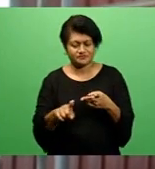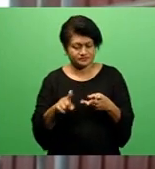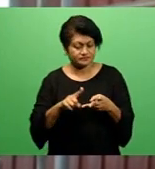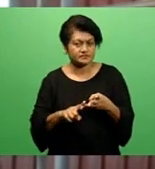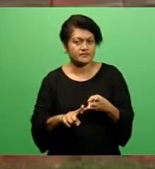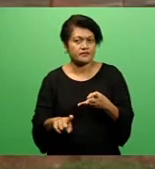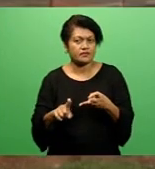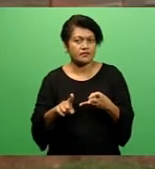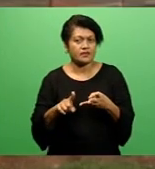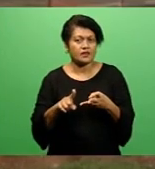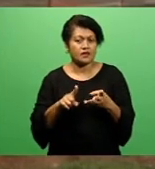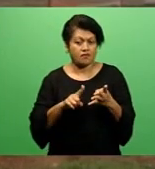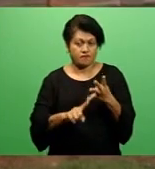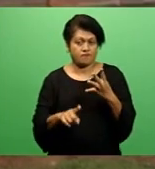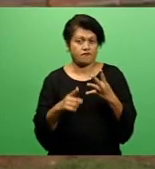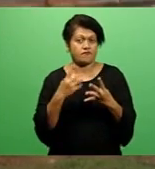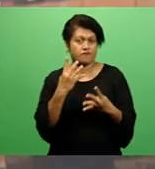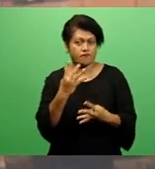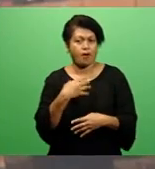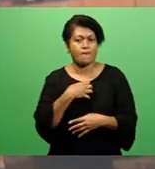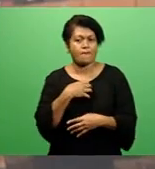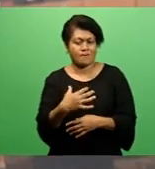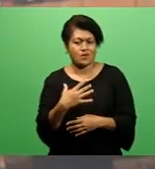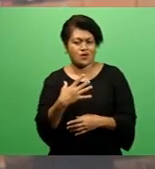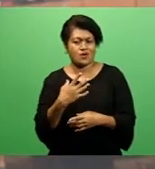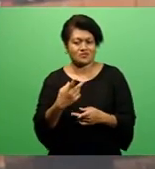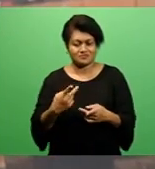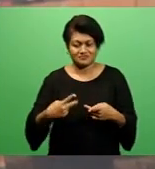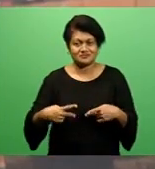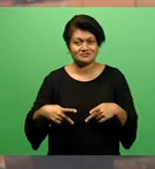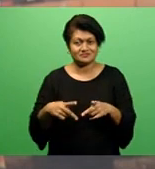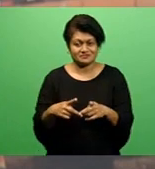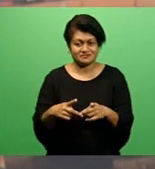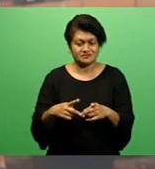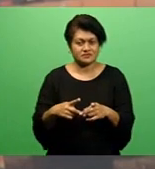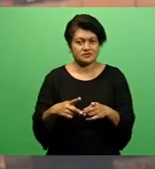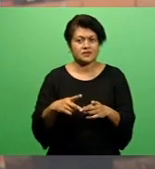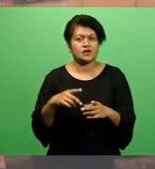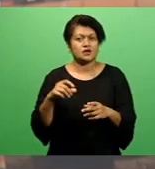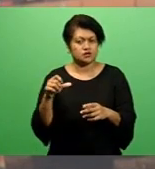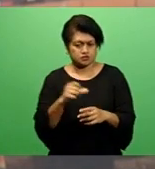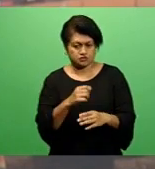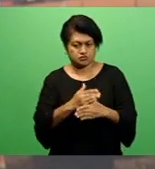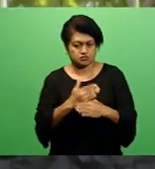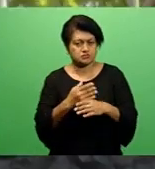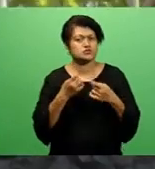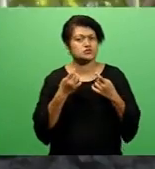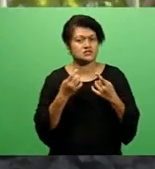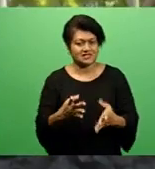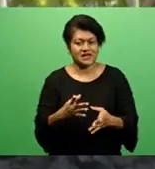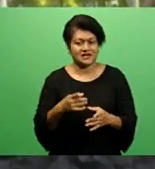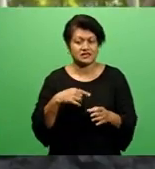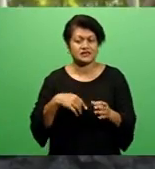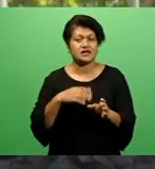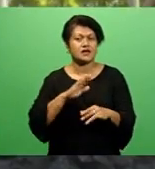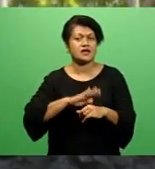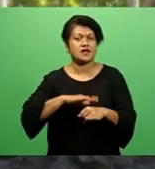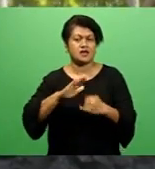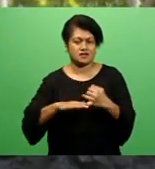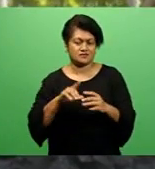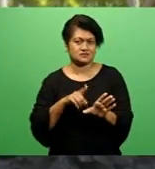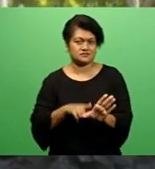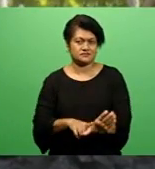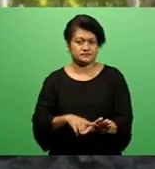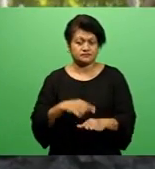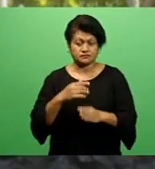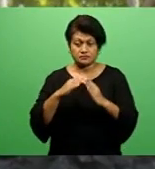These are the four sites where construction should start at the end of this year. The Housing Authority obtained